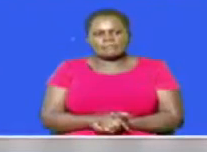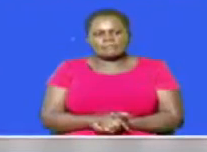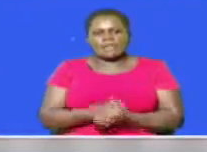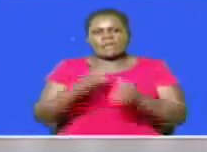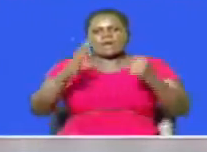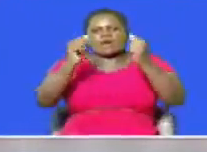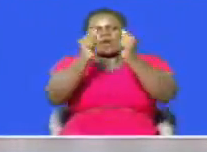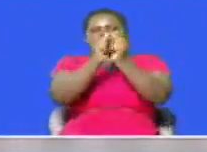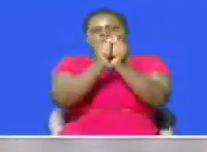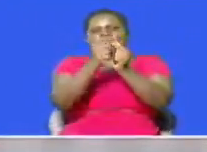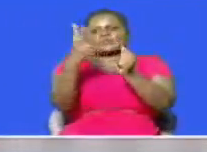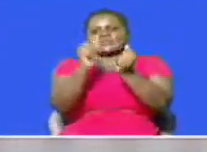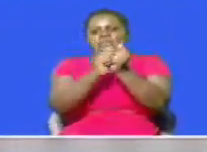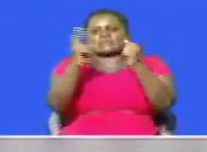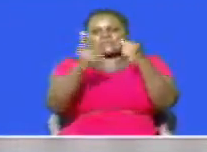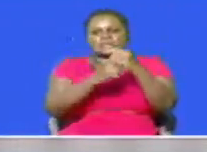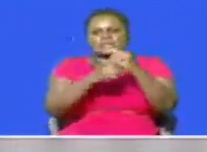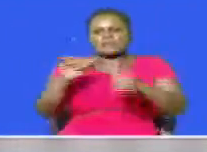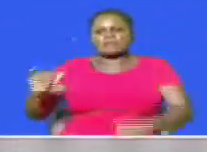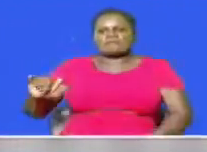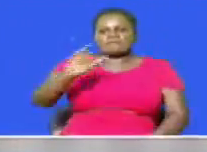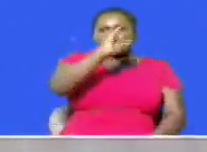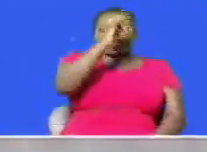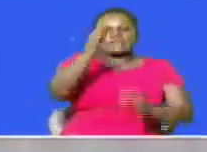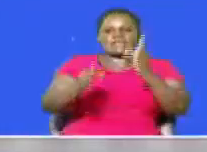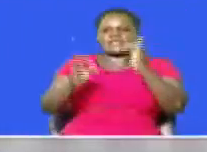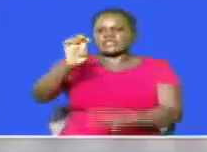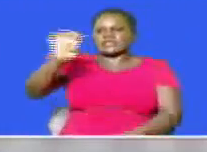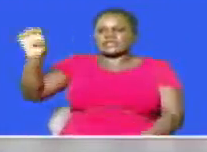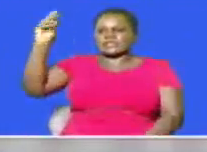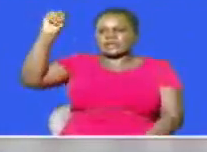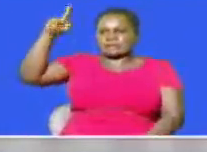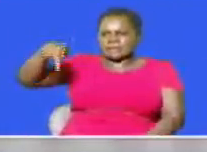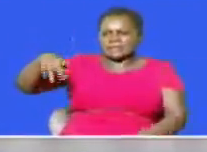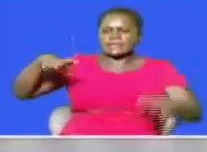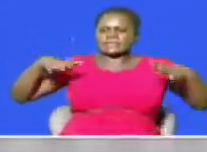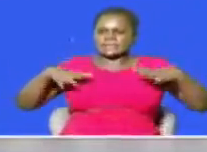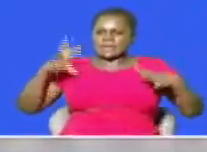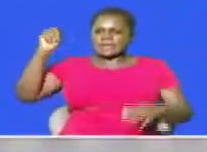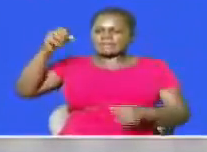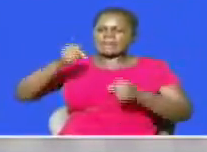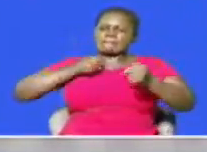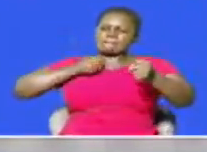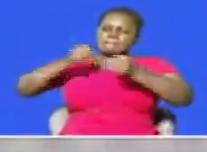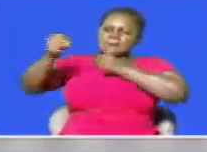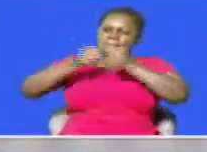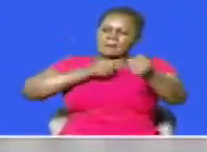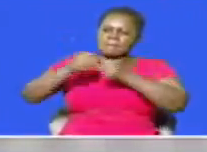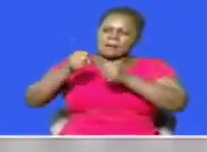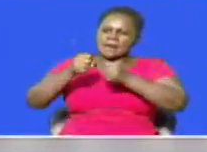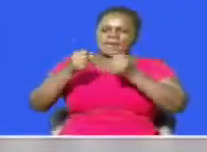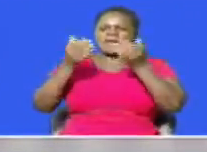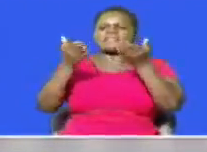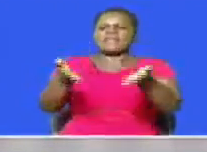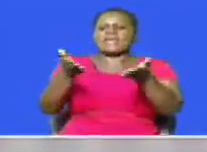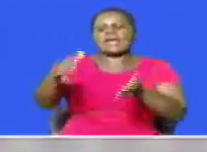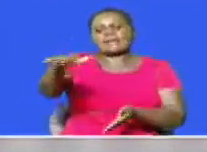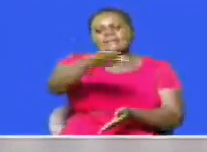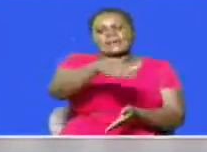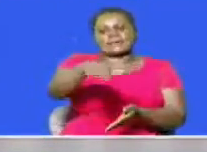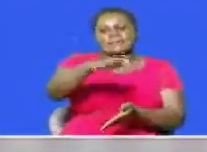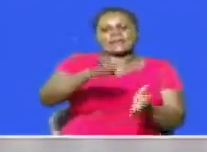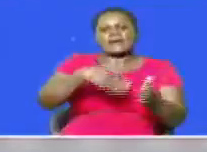in october 2017 mbakasi east mp and his tarehe counterpart exchanged blows in the precincts parliament